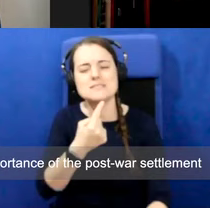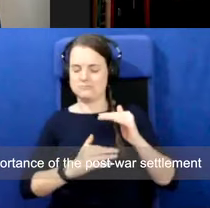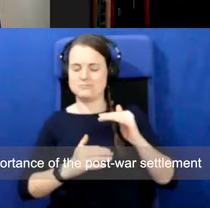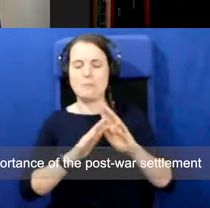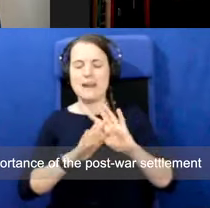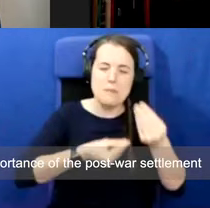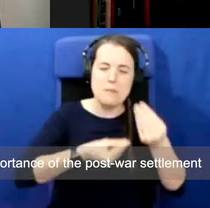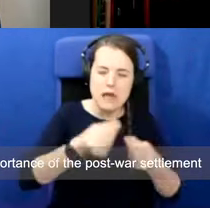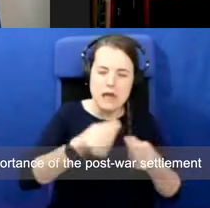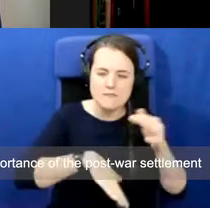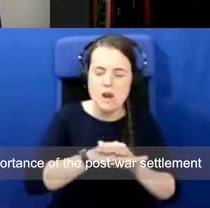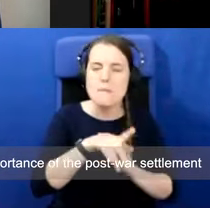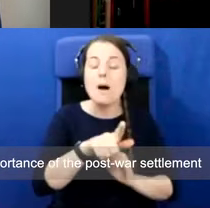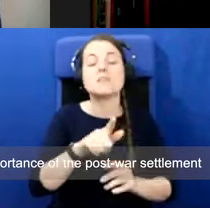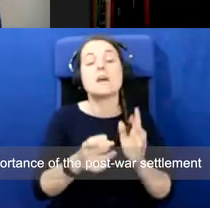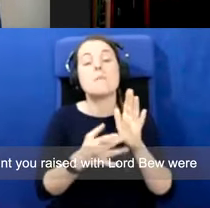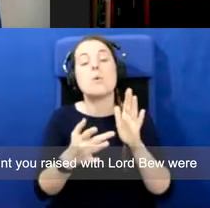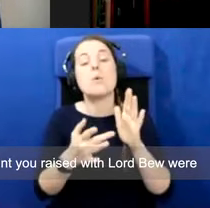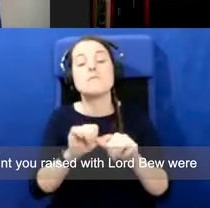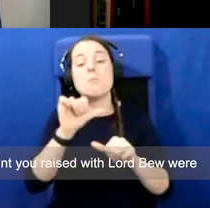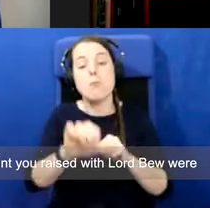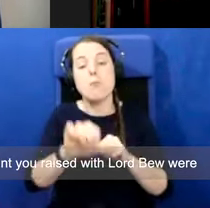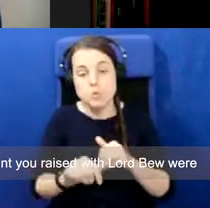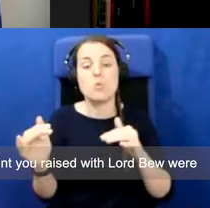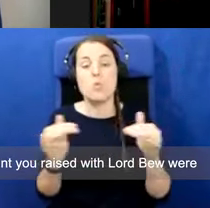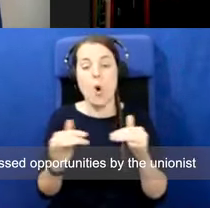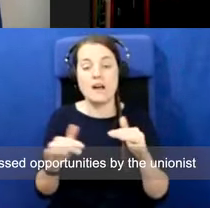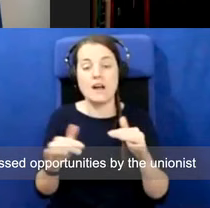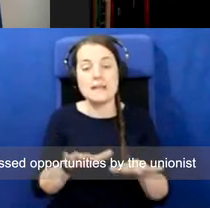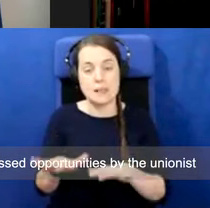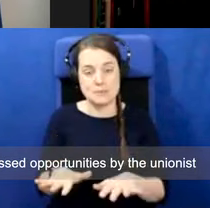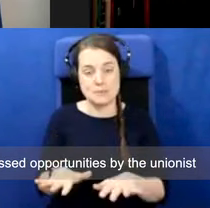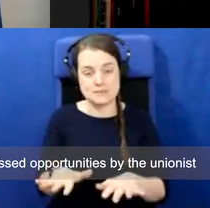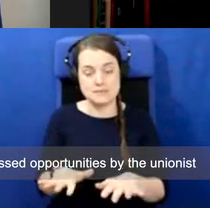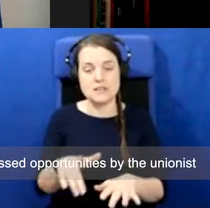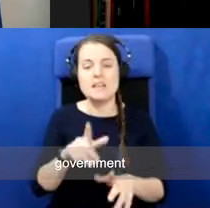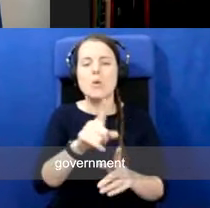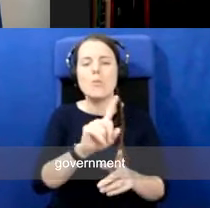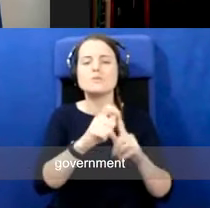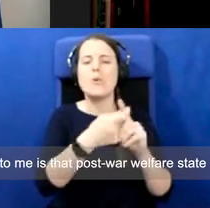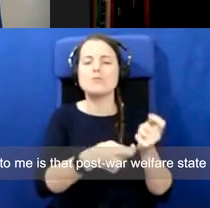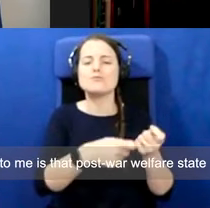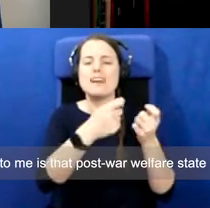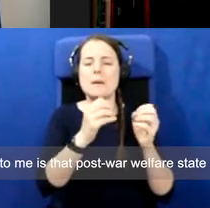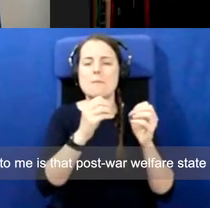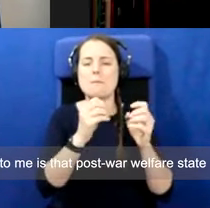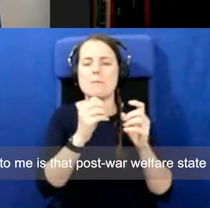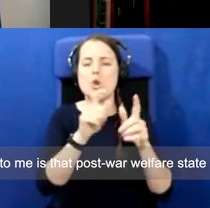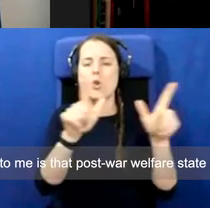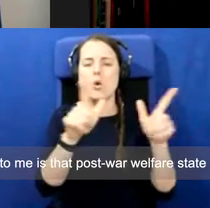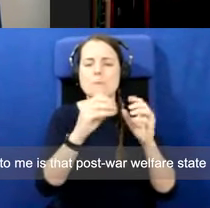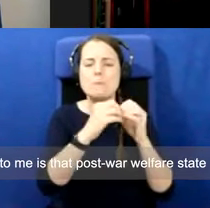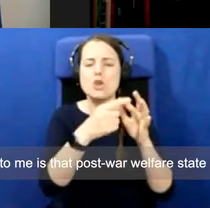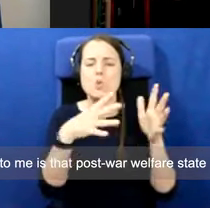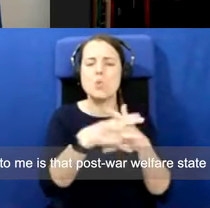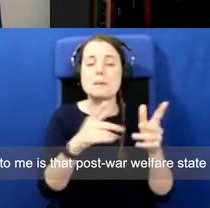importance of the post-war settlement, a point you raised with Lord Bew were missed opportunities by the unionist government. And to me,